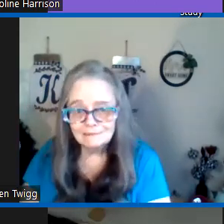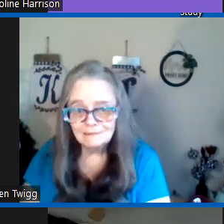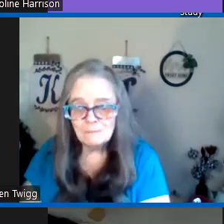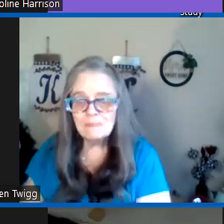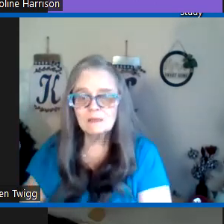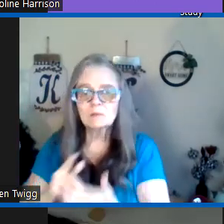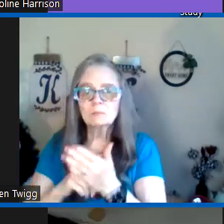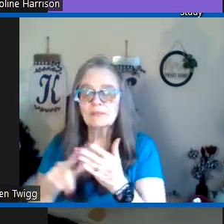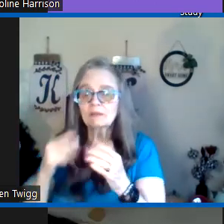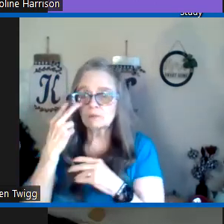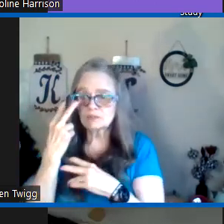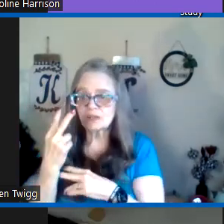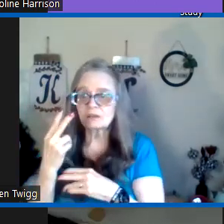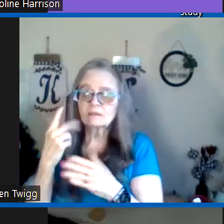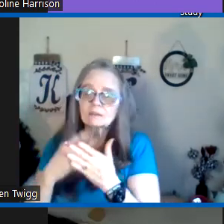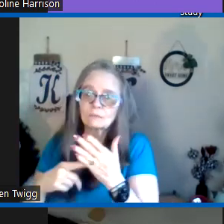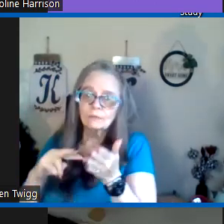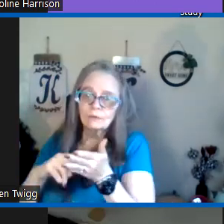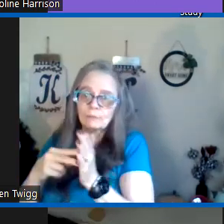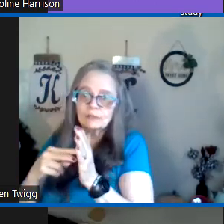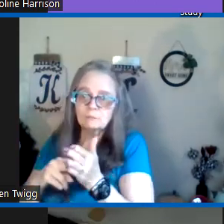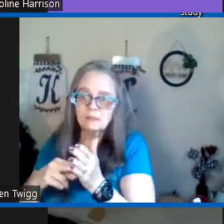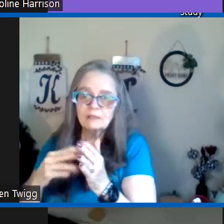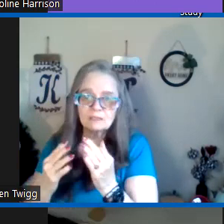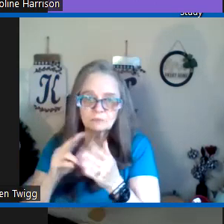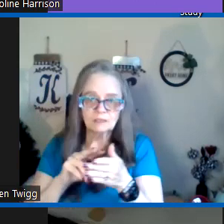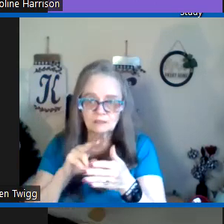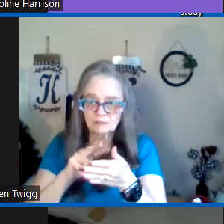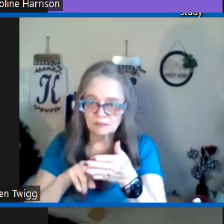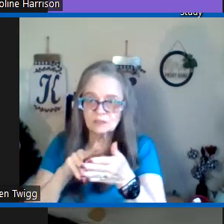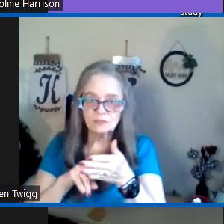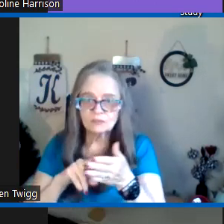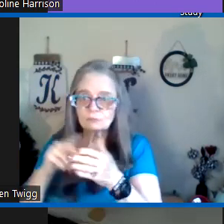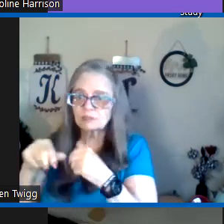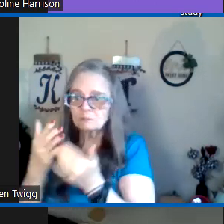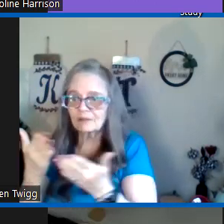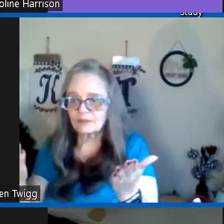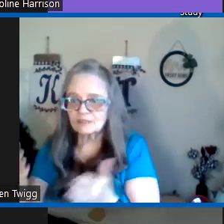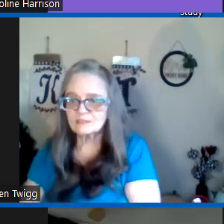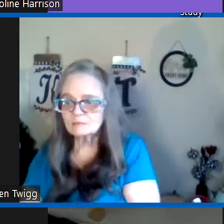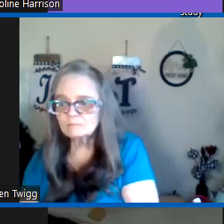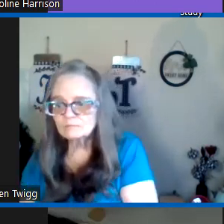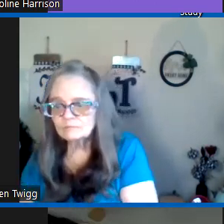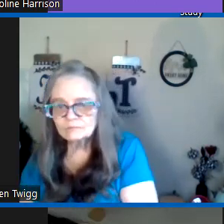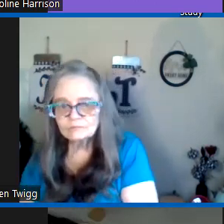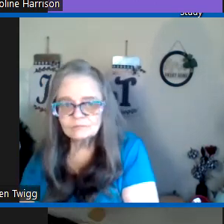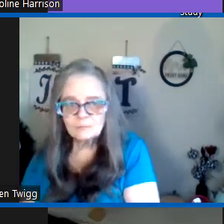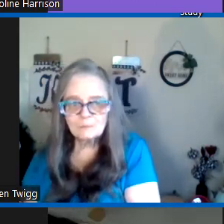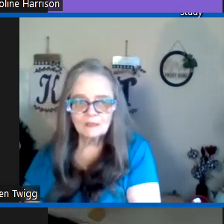it but then we saw what it meant as we continue to read about these